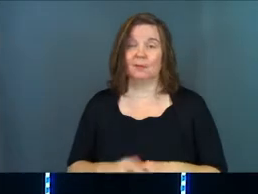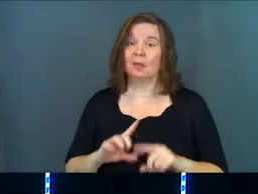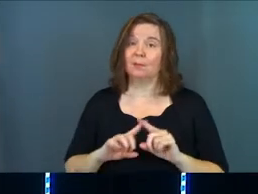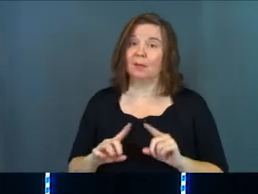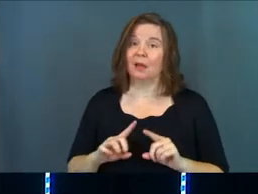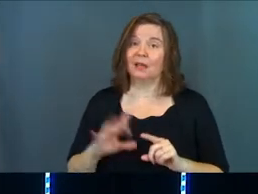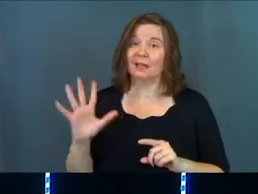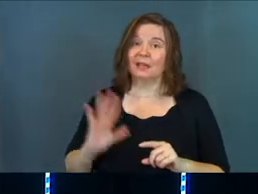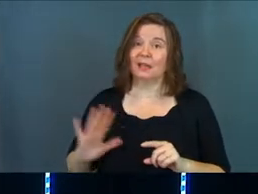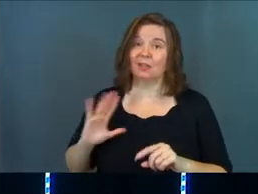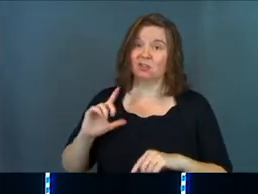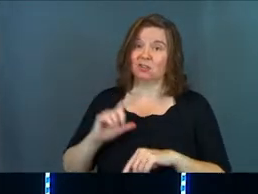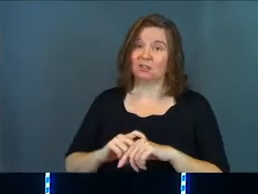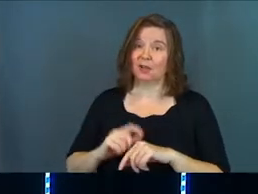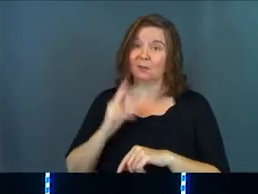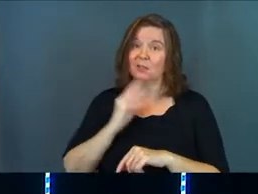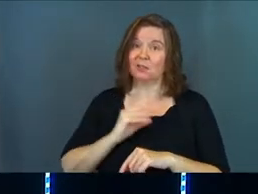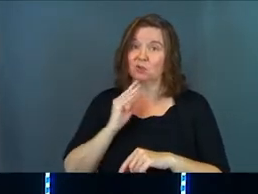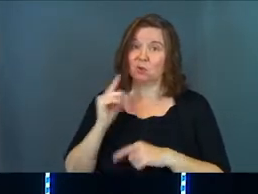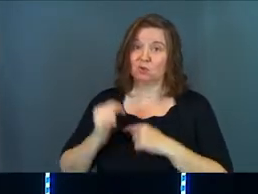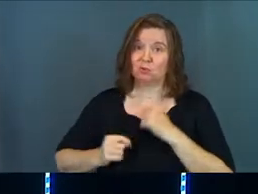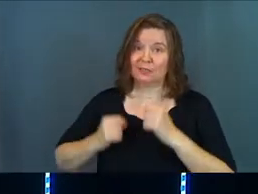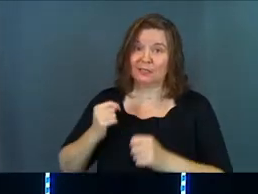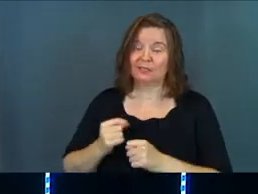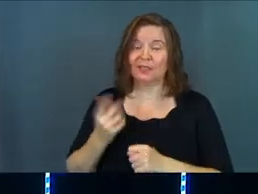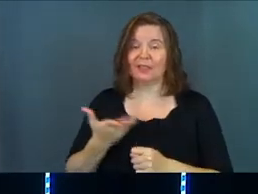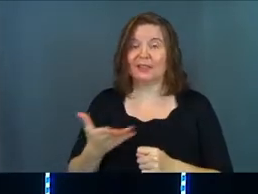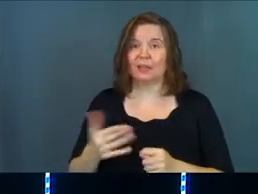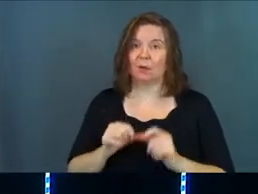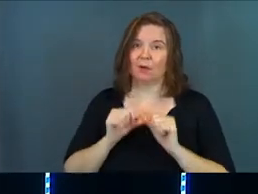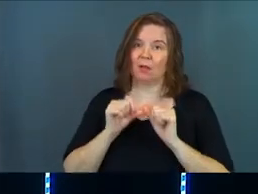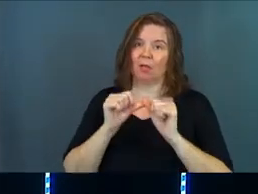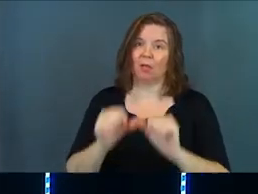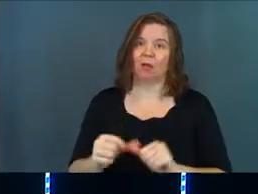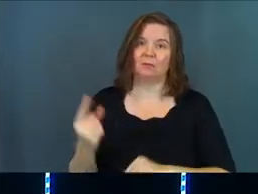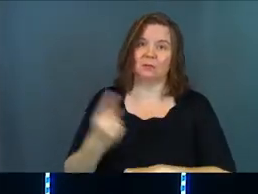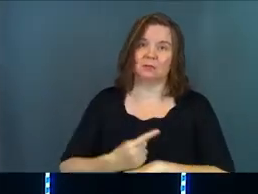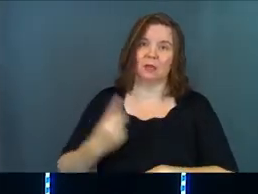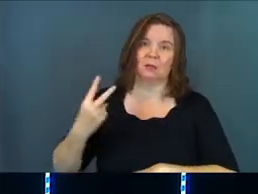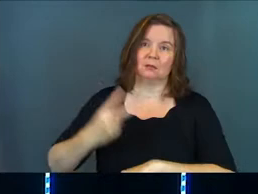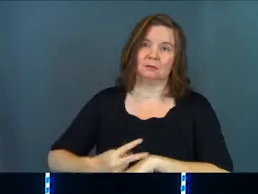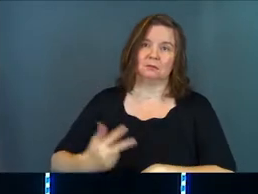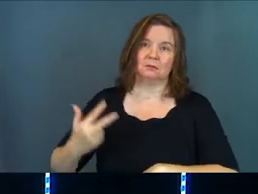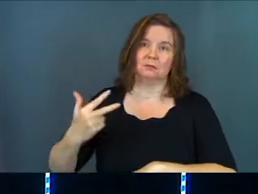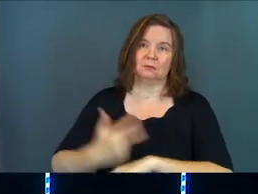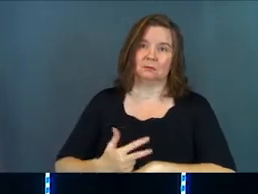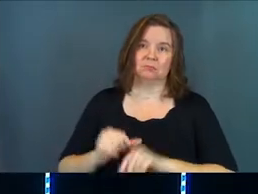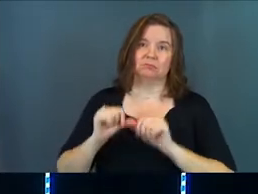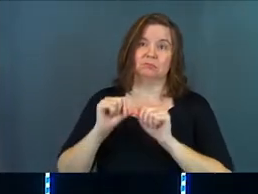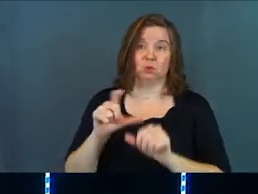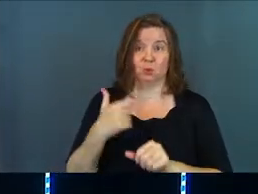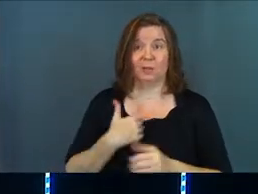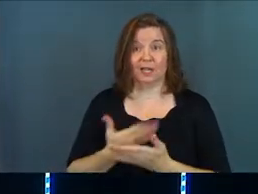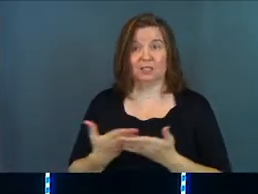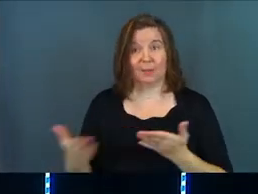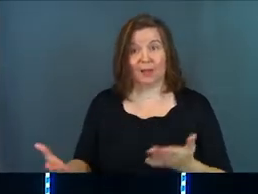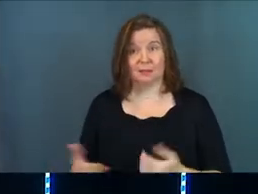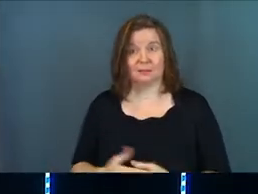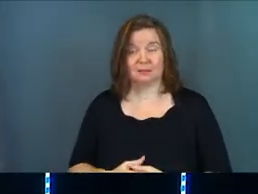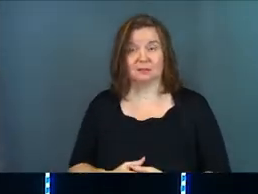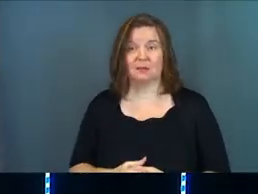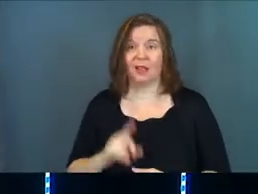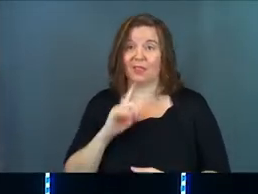But in ancient times, in the Jewish tradition, these things would go on for days and you needed to have supplies